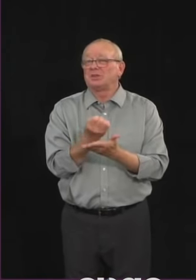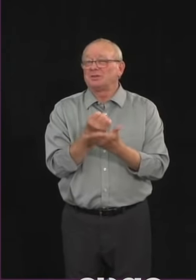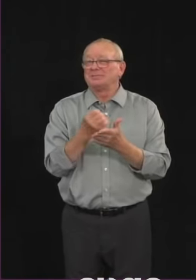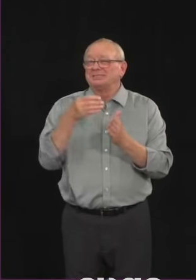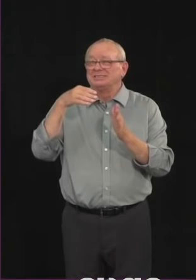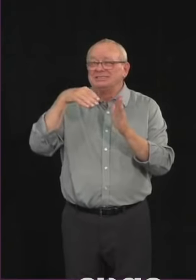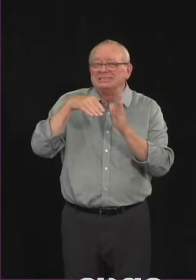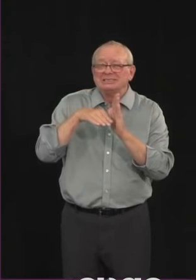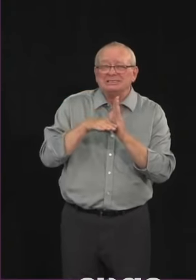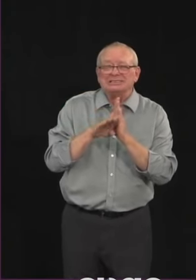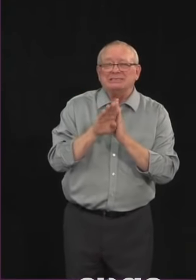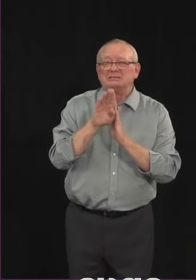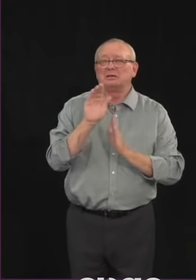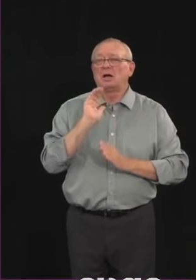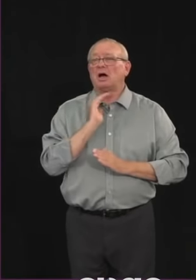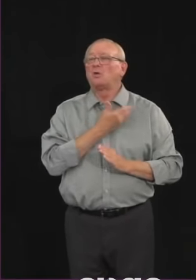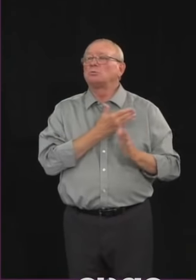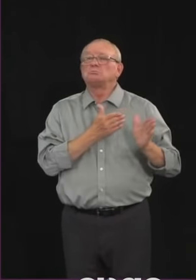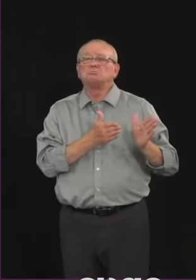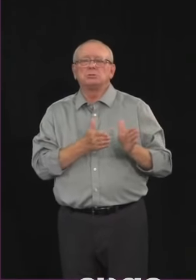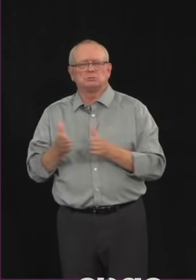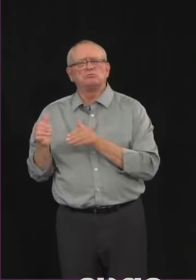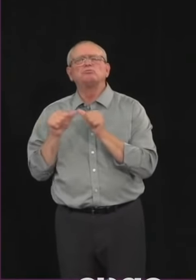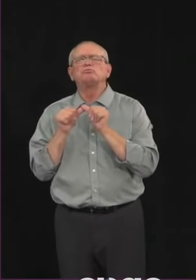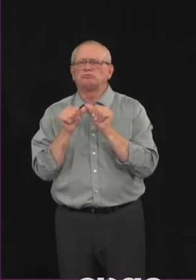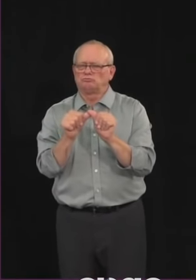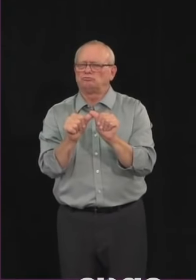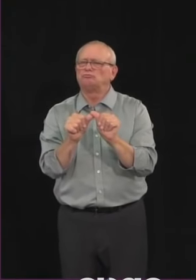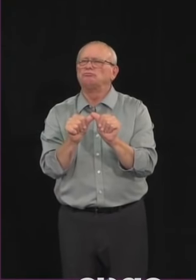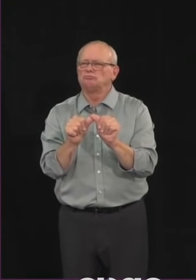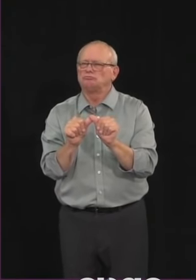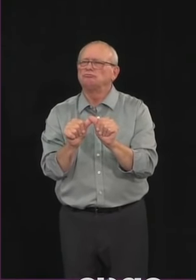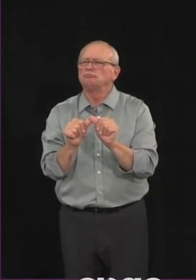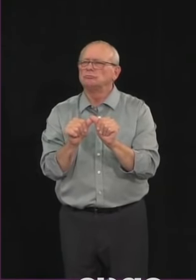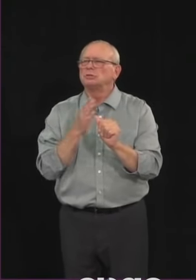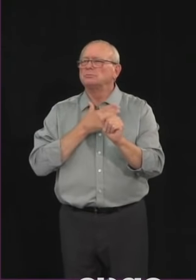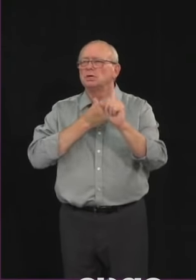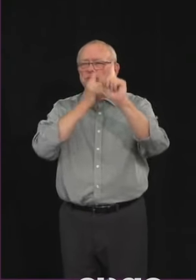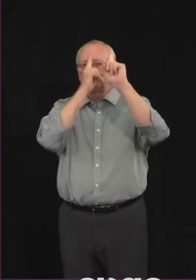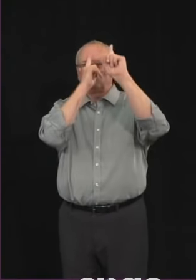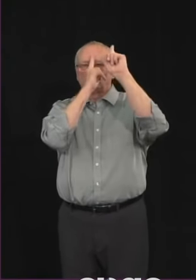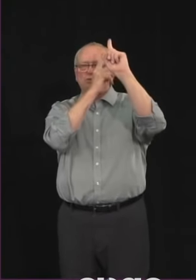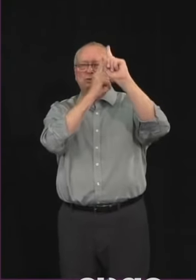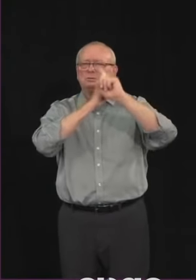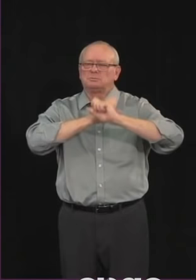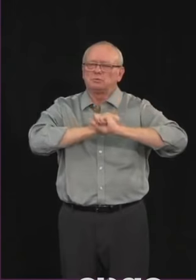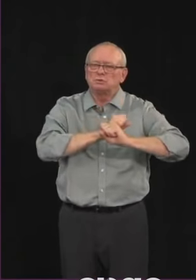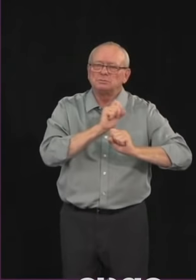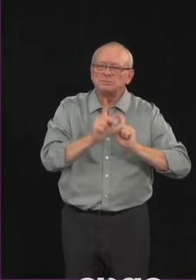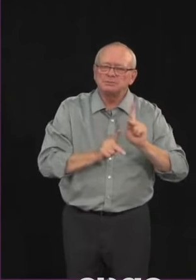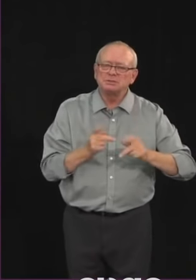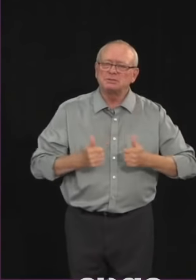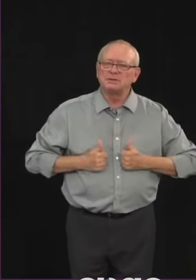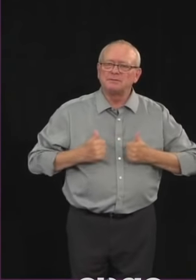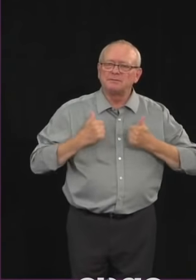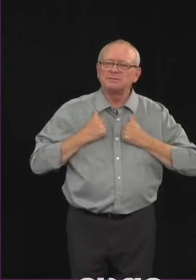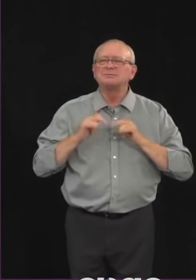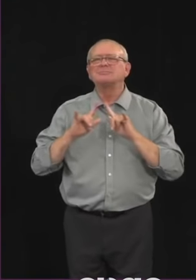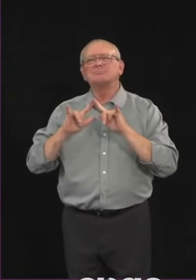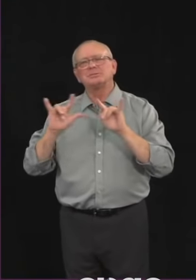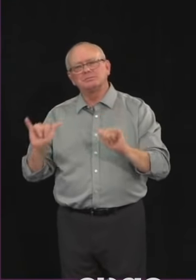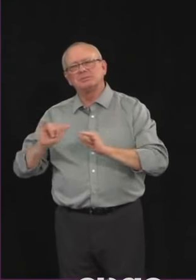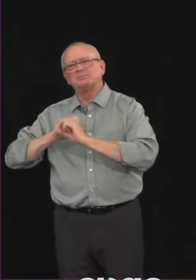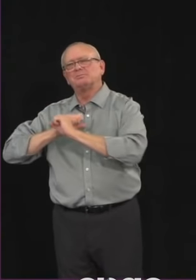I've always said we need to protect both lives and livelihoods. Uh, but at this stage, uh, we do not have a target date for, for, uh, stage three on